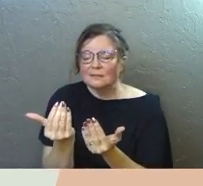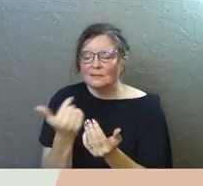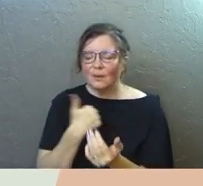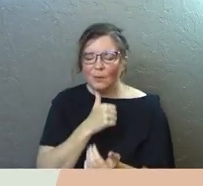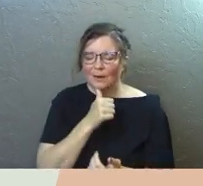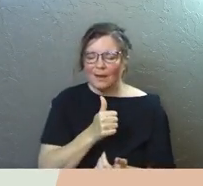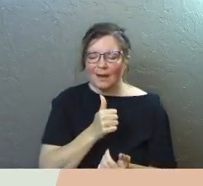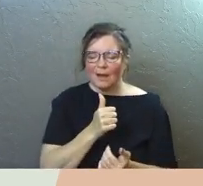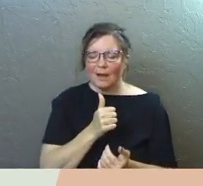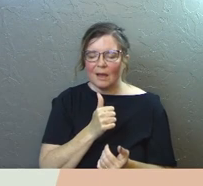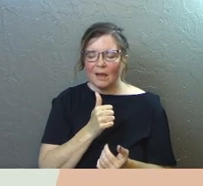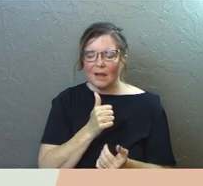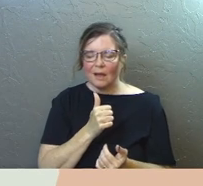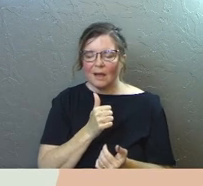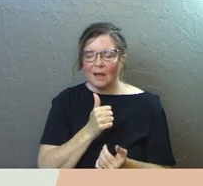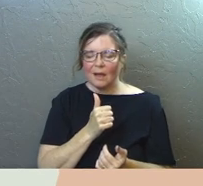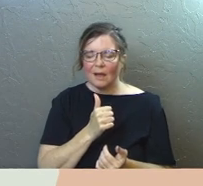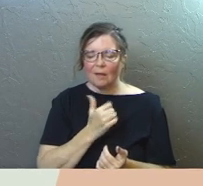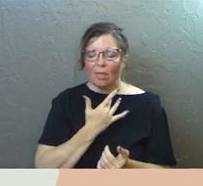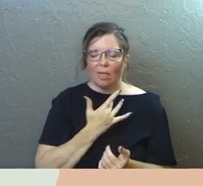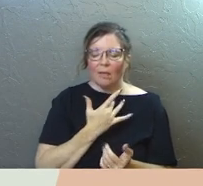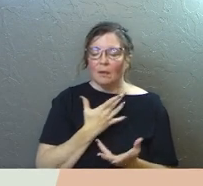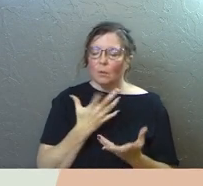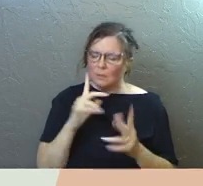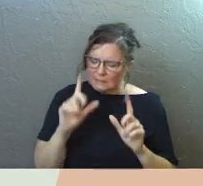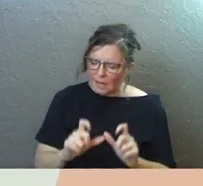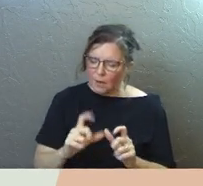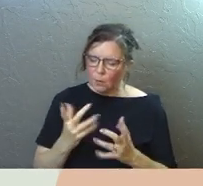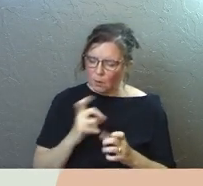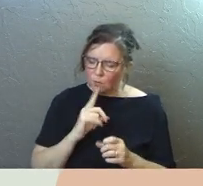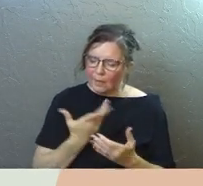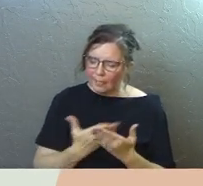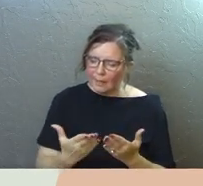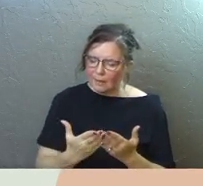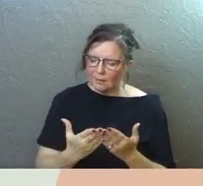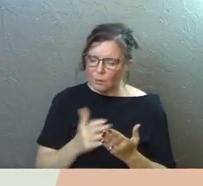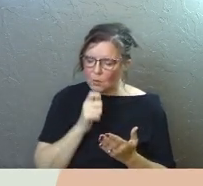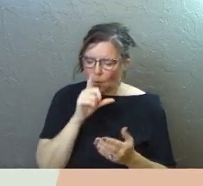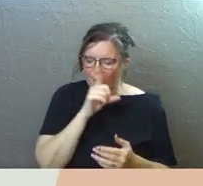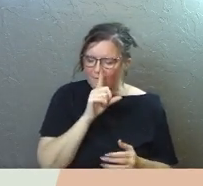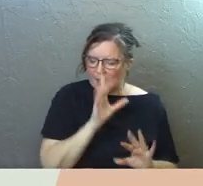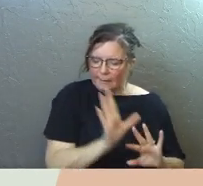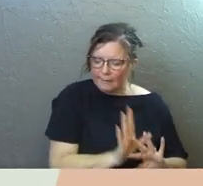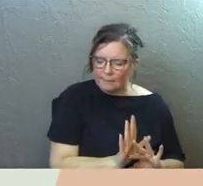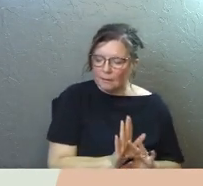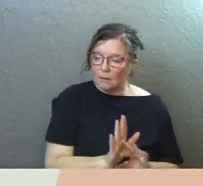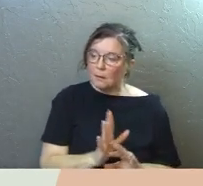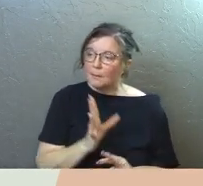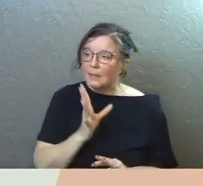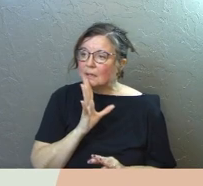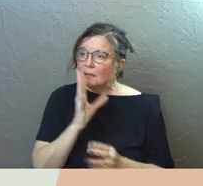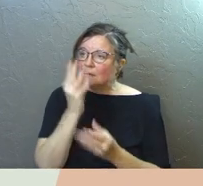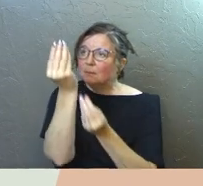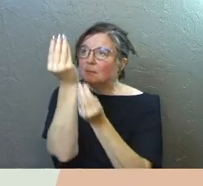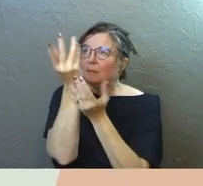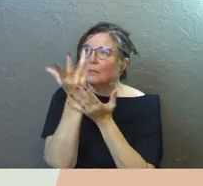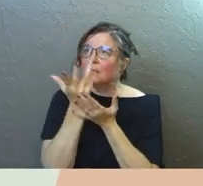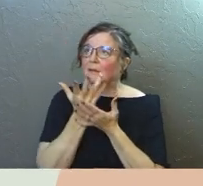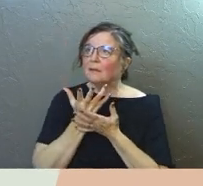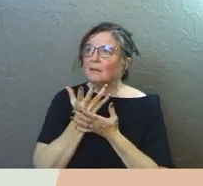And God, we're not going to be gullible. God, we're going to test it. God, we want the real thing. We don't want any fakes. But God, would you speak, God?